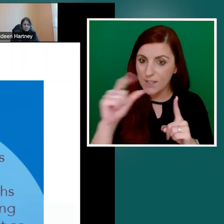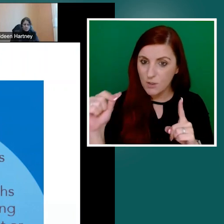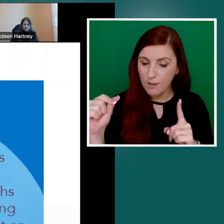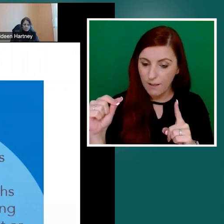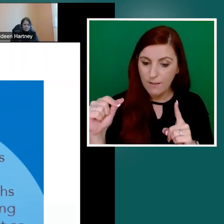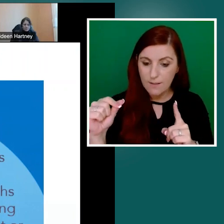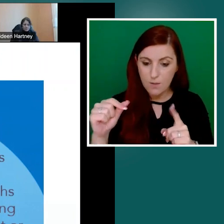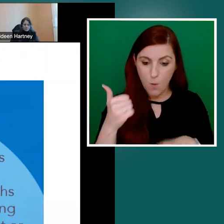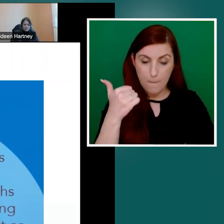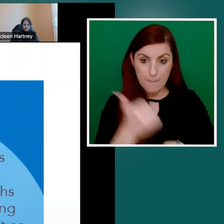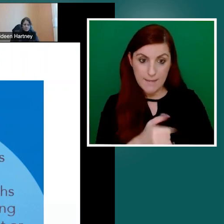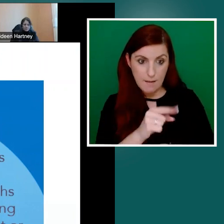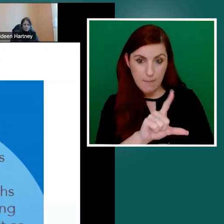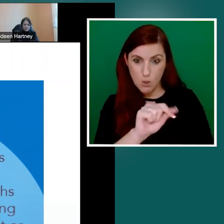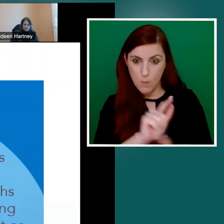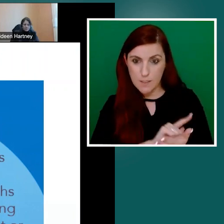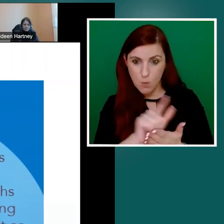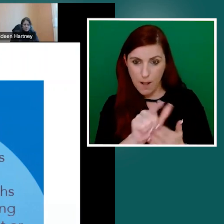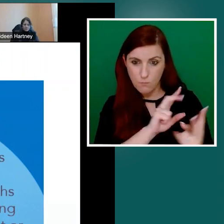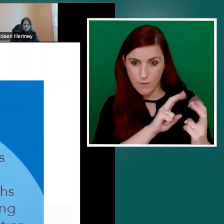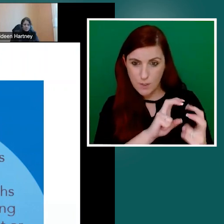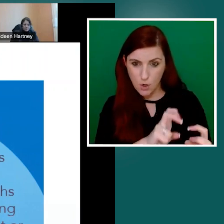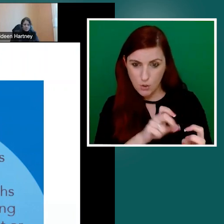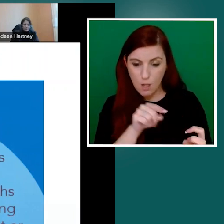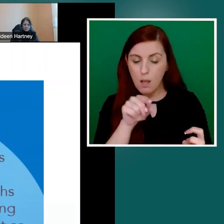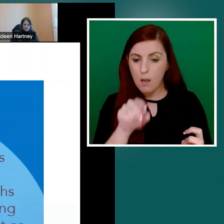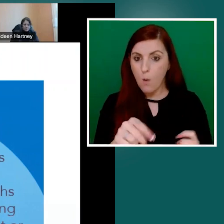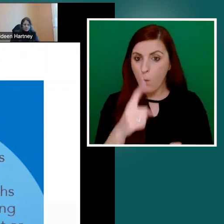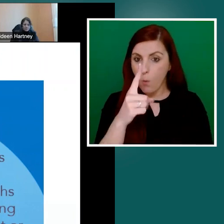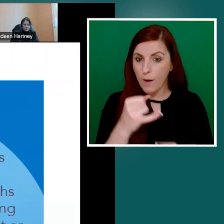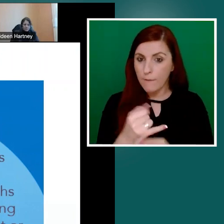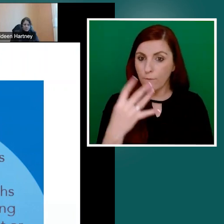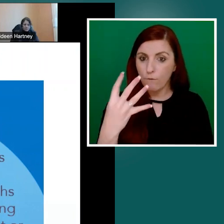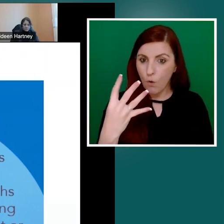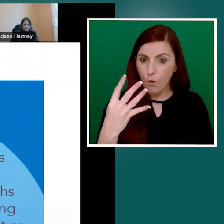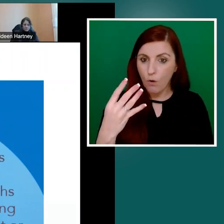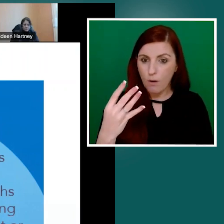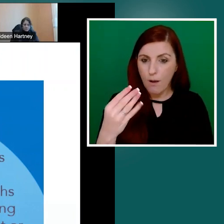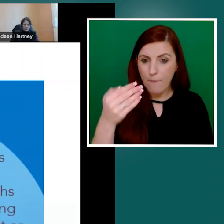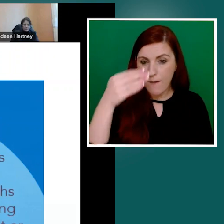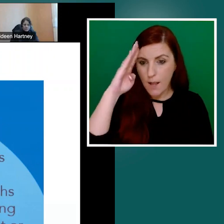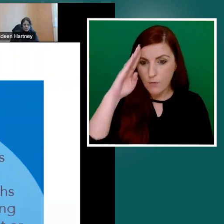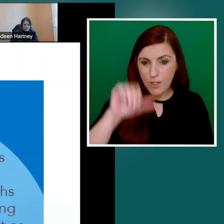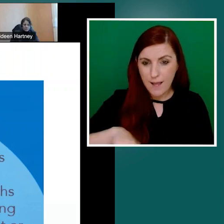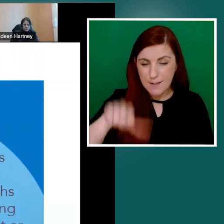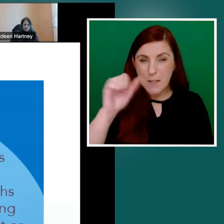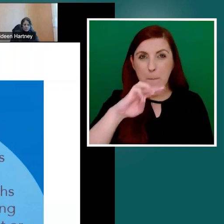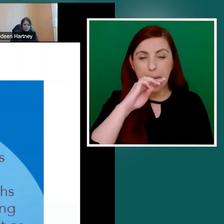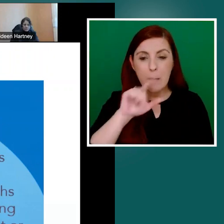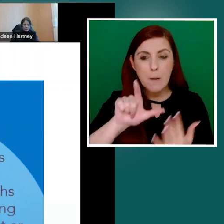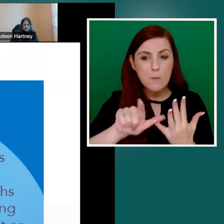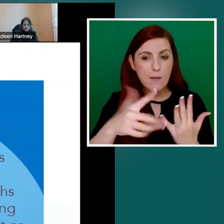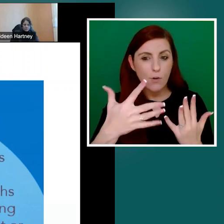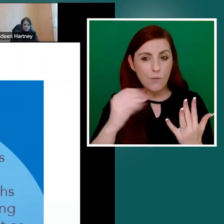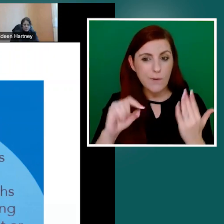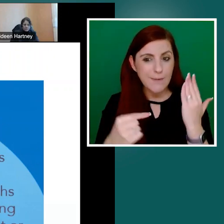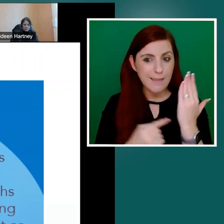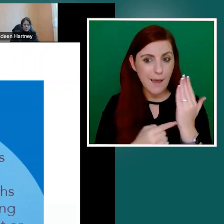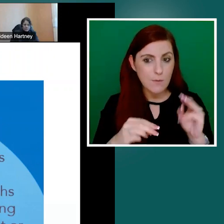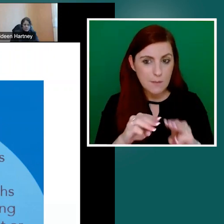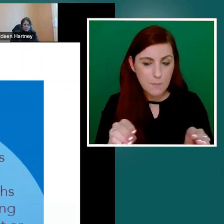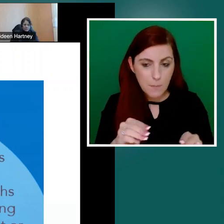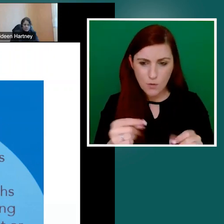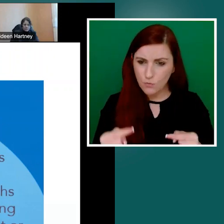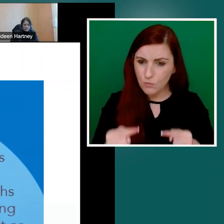750,000 individuals struggle with basic math tasks. So such as trying to figure out the kilowatt